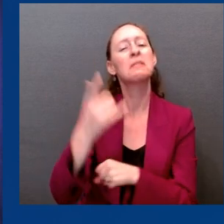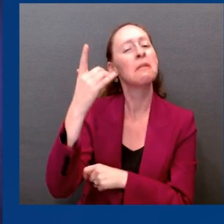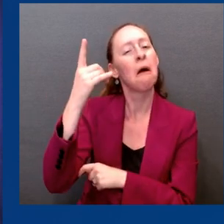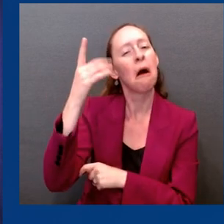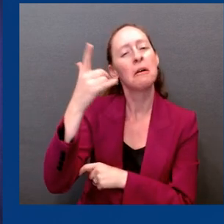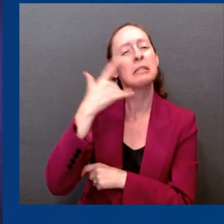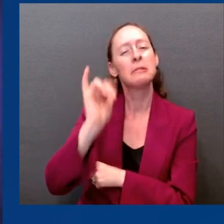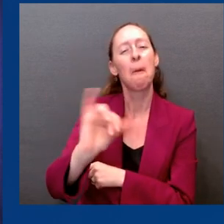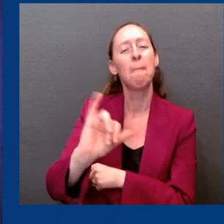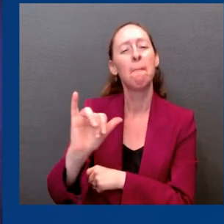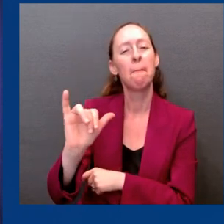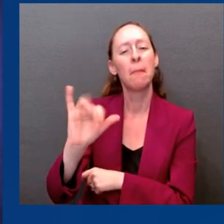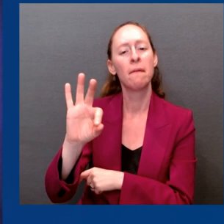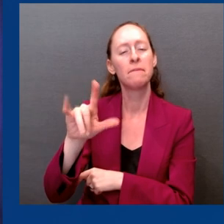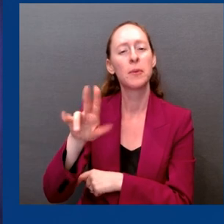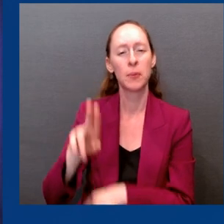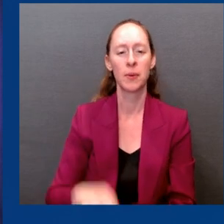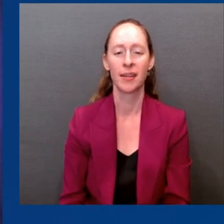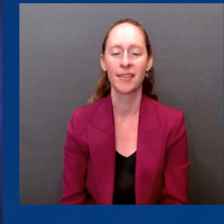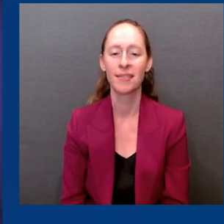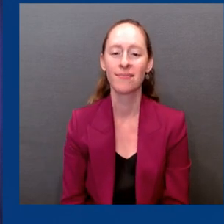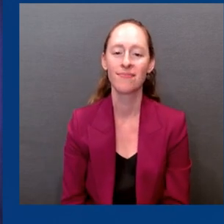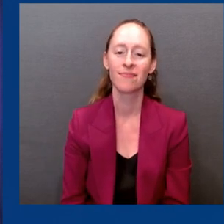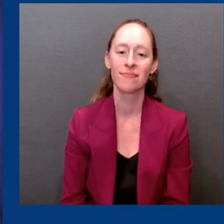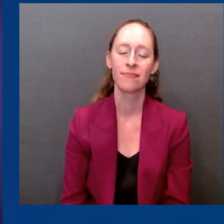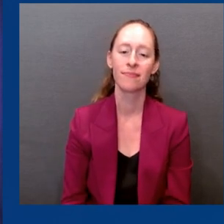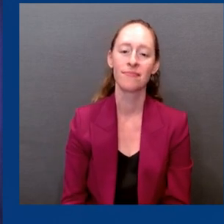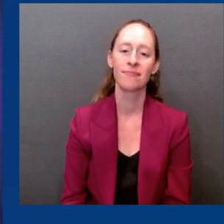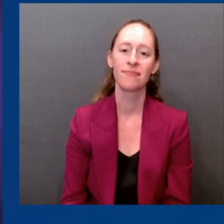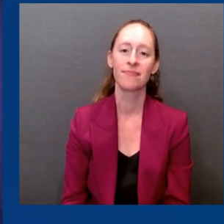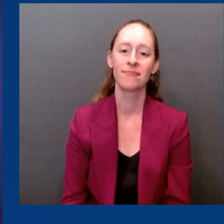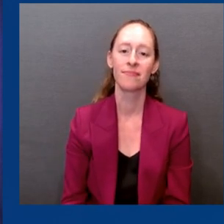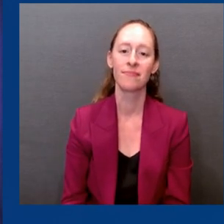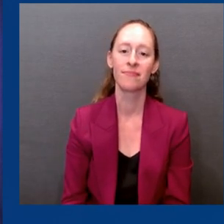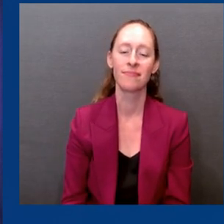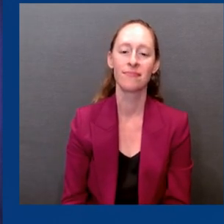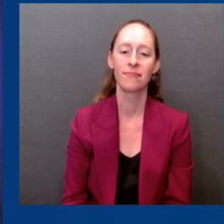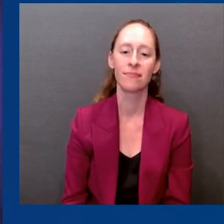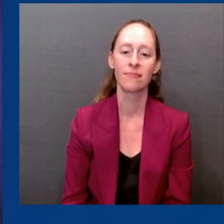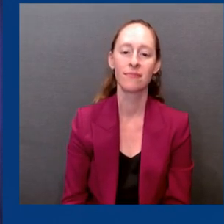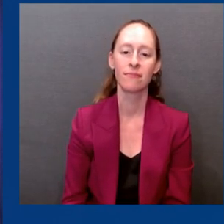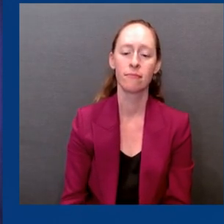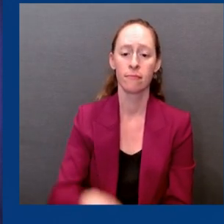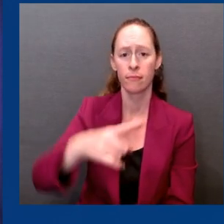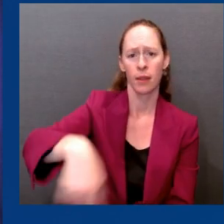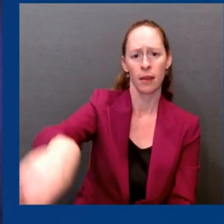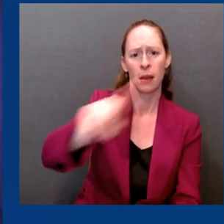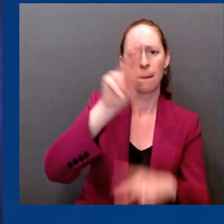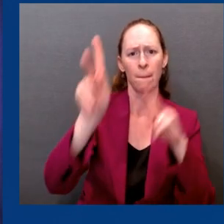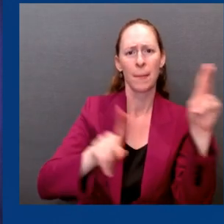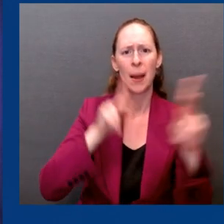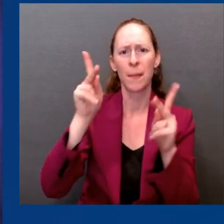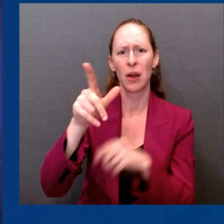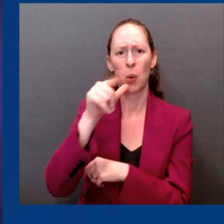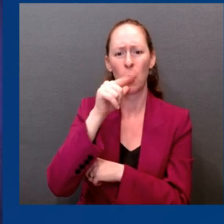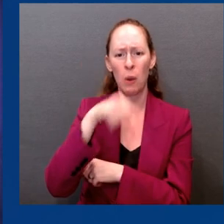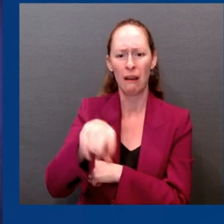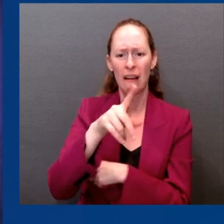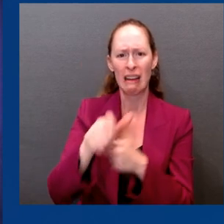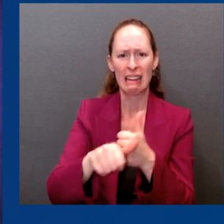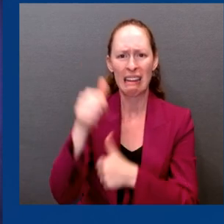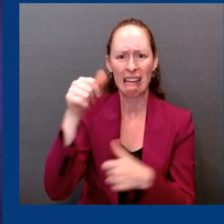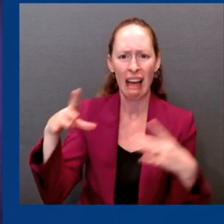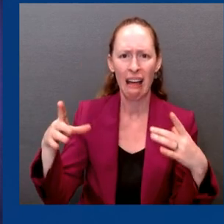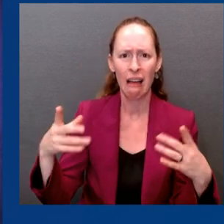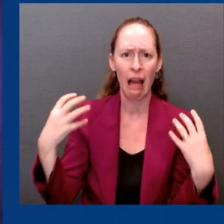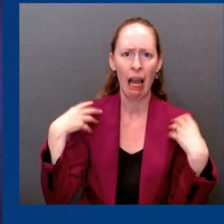here I'm thinking about my elderly parents, for instance, who are in their 80s, or one of my close friends who recently had a liver transplantation,